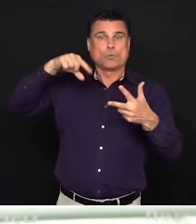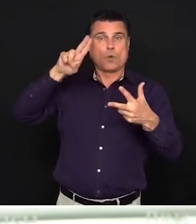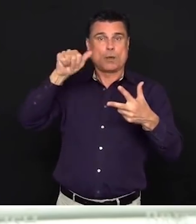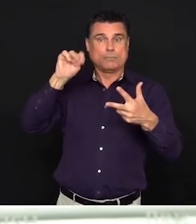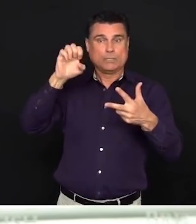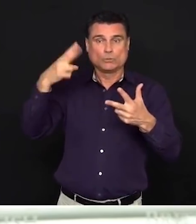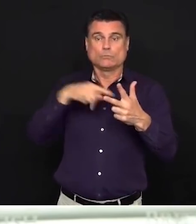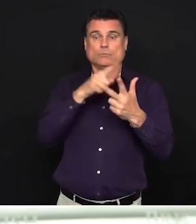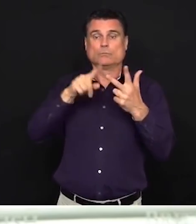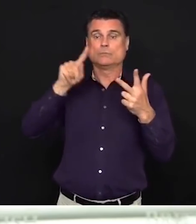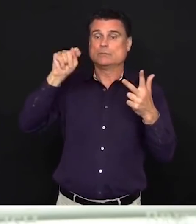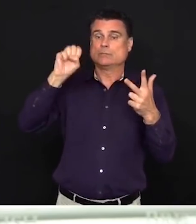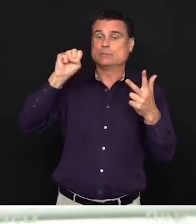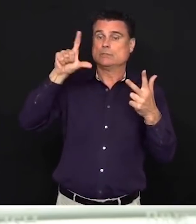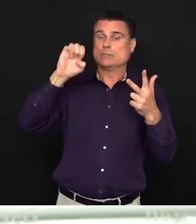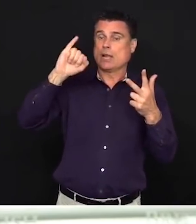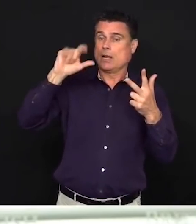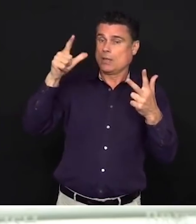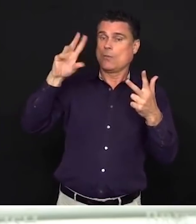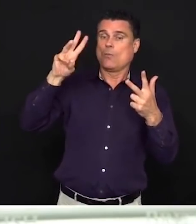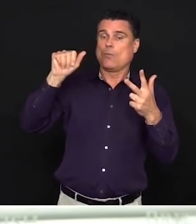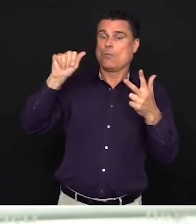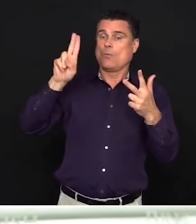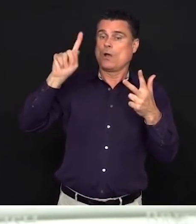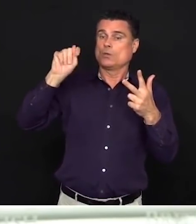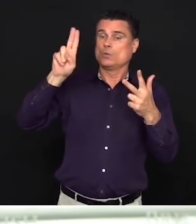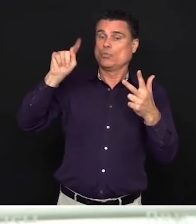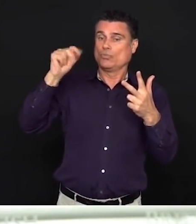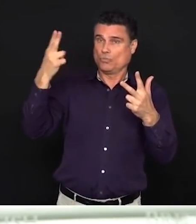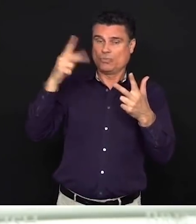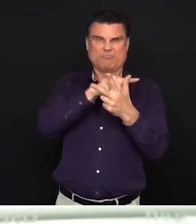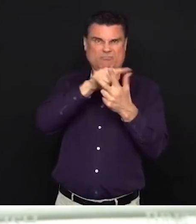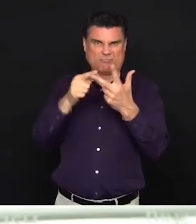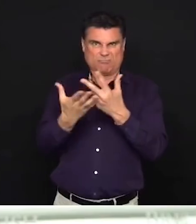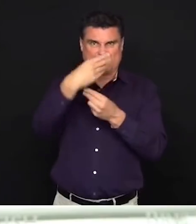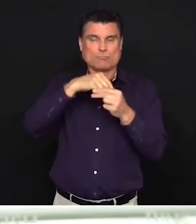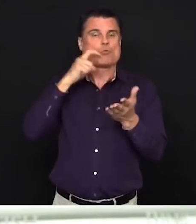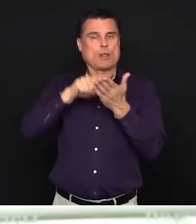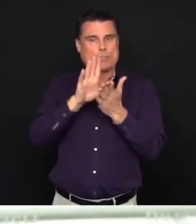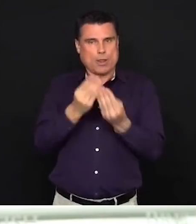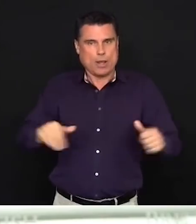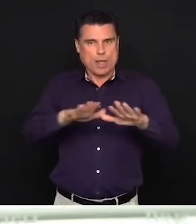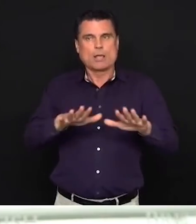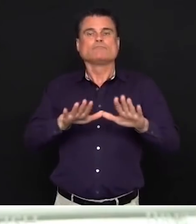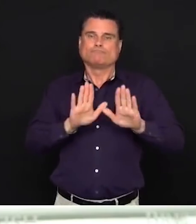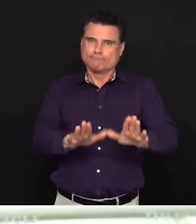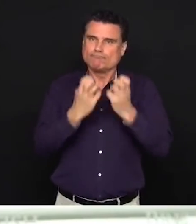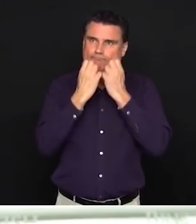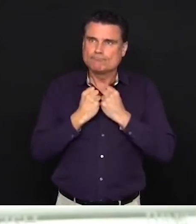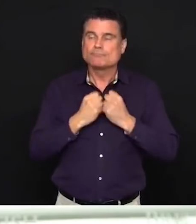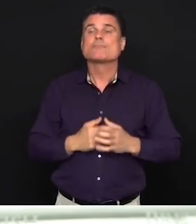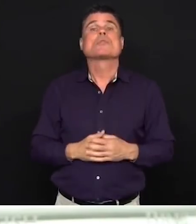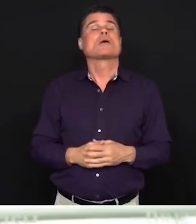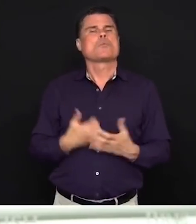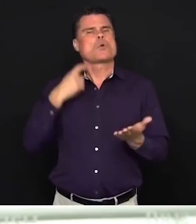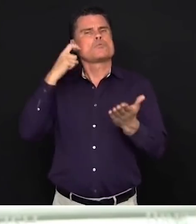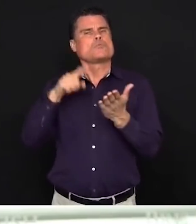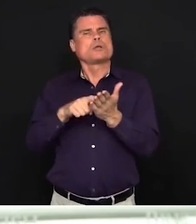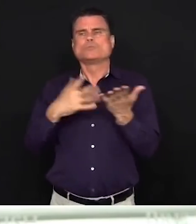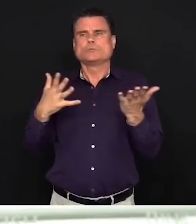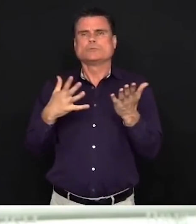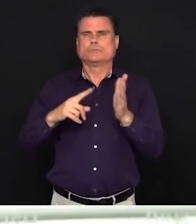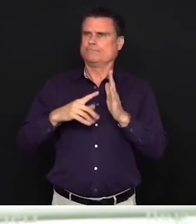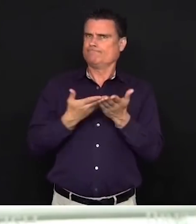And let me begin by acknowledging, as the Premier did, the incredible stress and anxiety that I know that so many people across